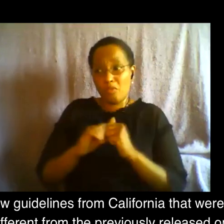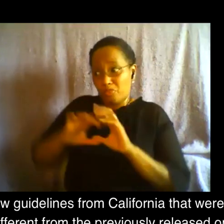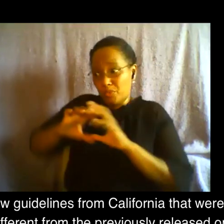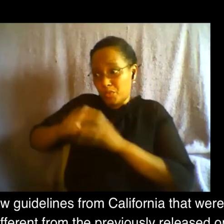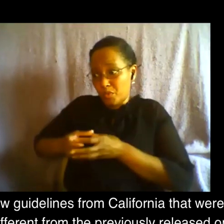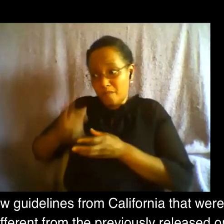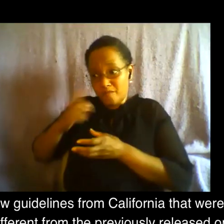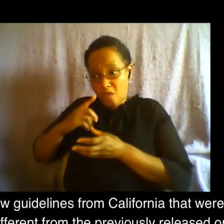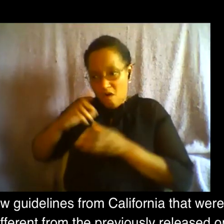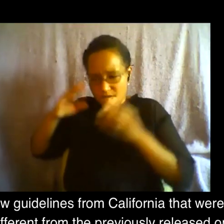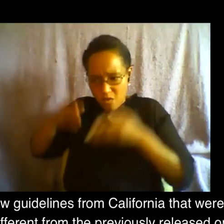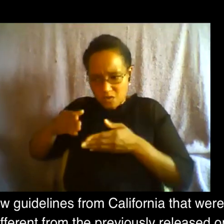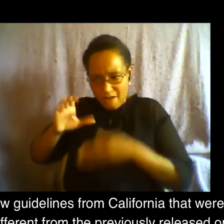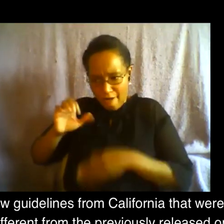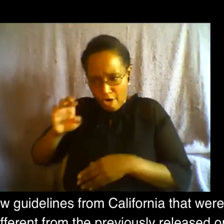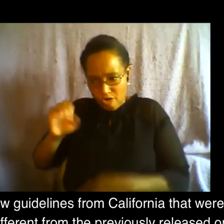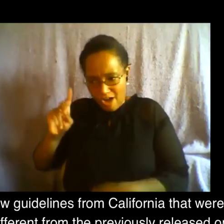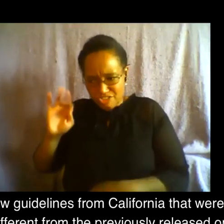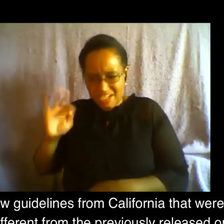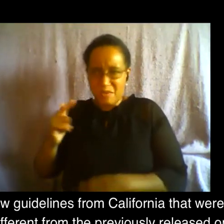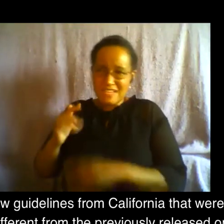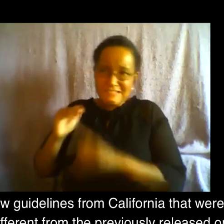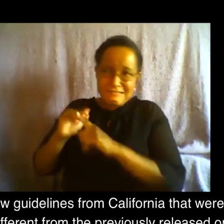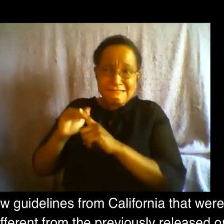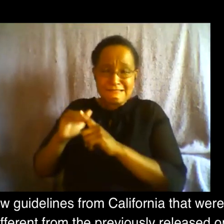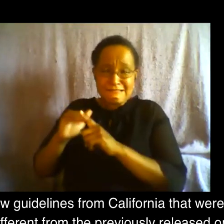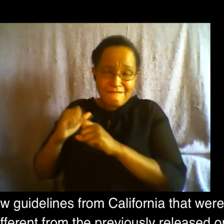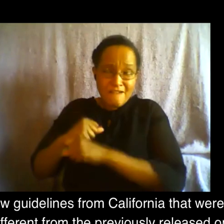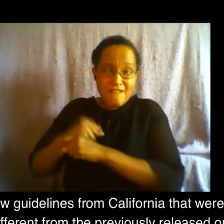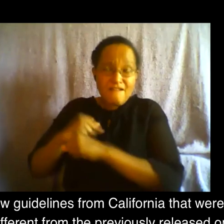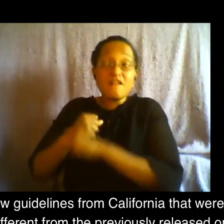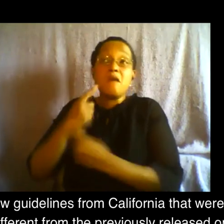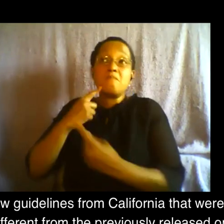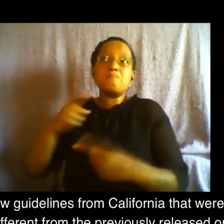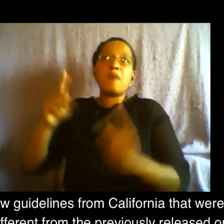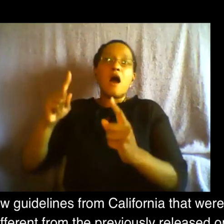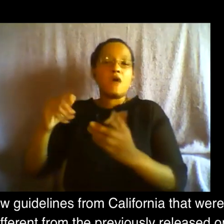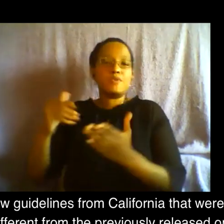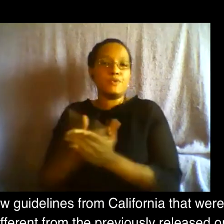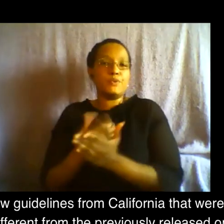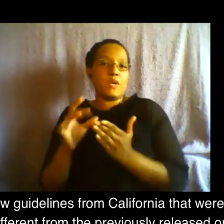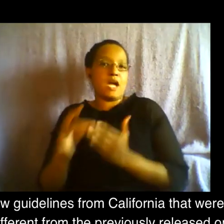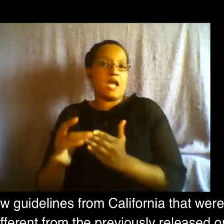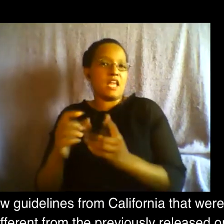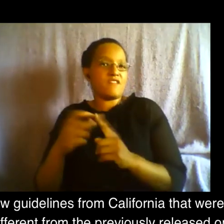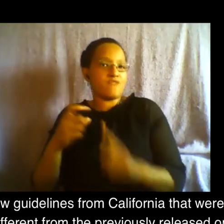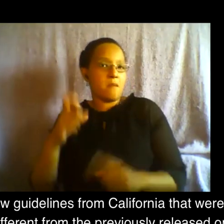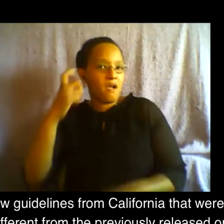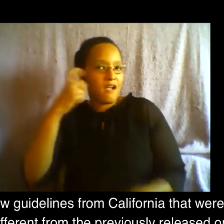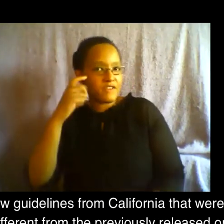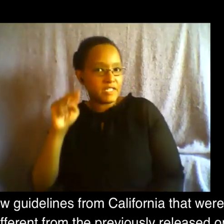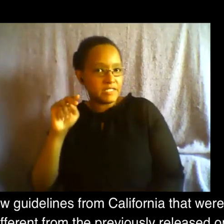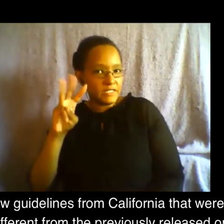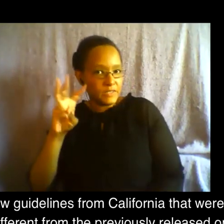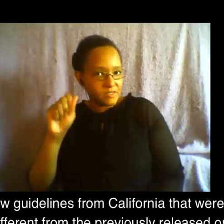new uh guidelines from california that were assigned by governor newsom um in june uh which were different